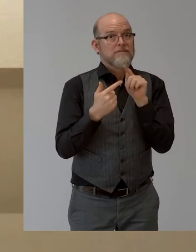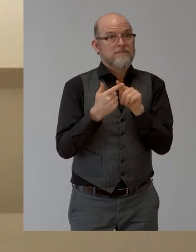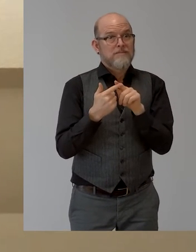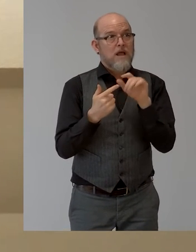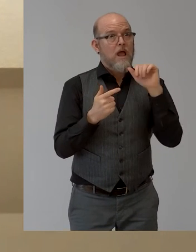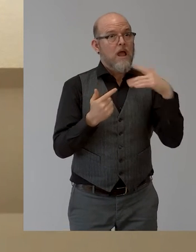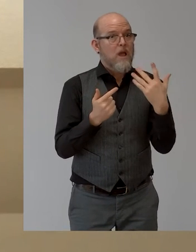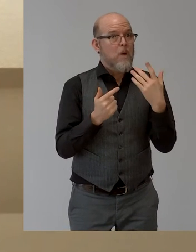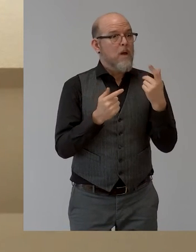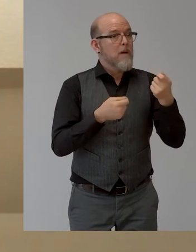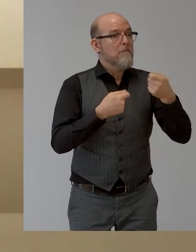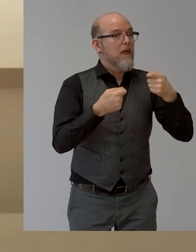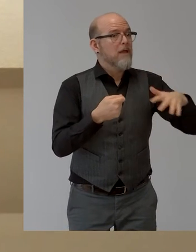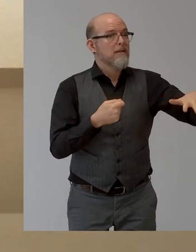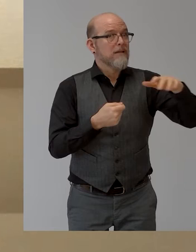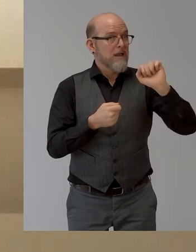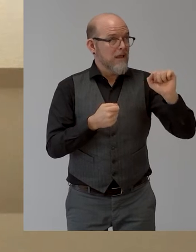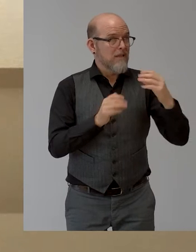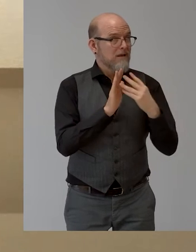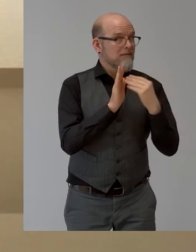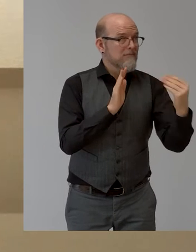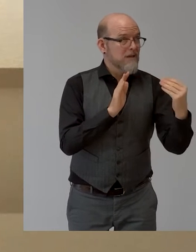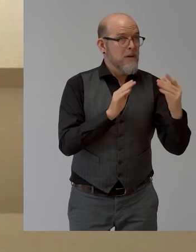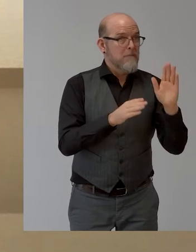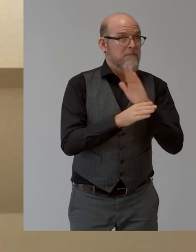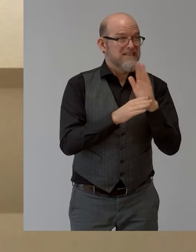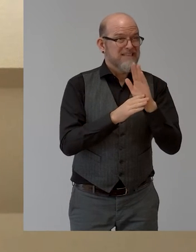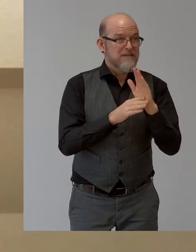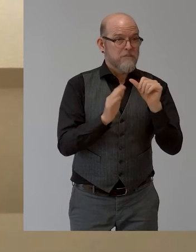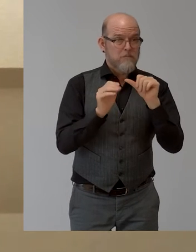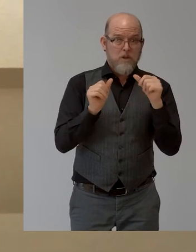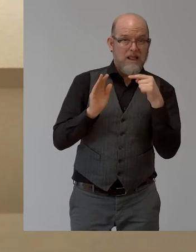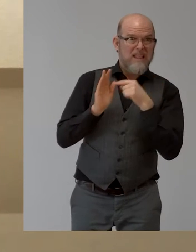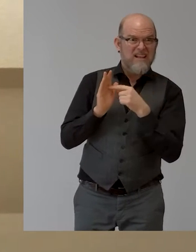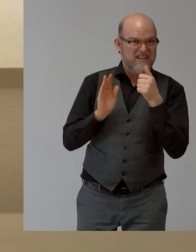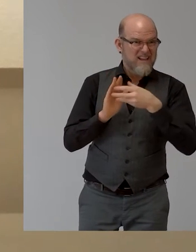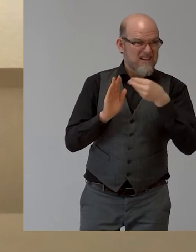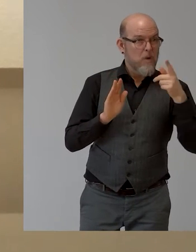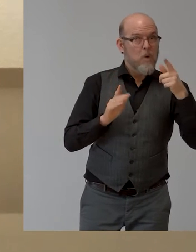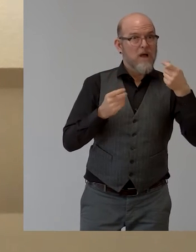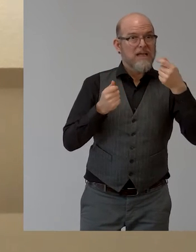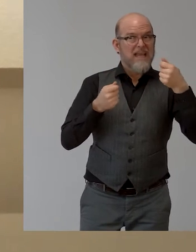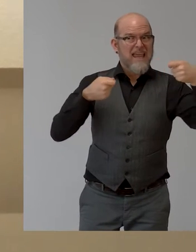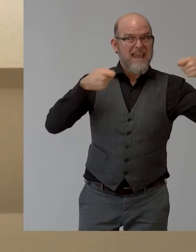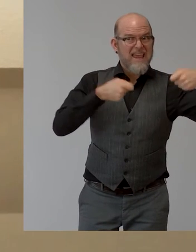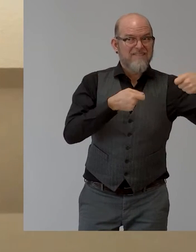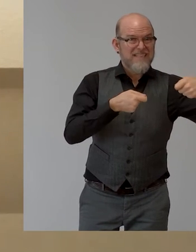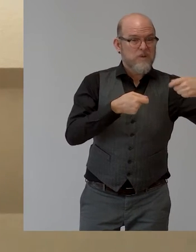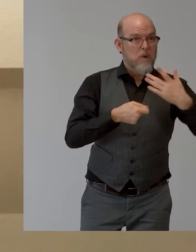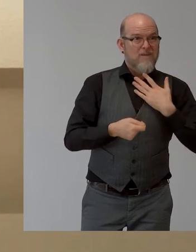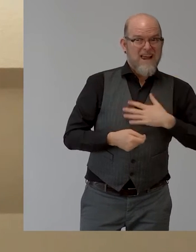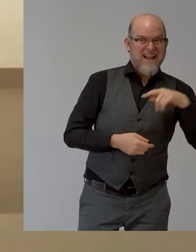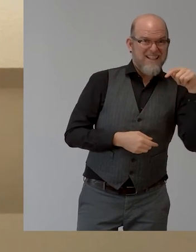especially the business model is a challenging part and to convince also impact investors as well as a successful proof of concept to